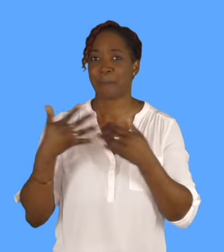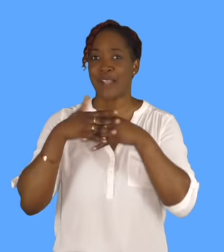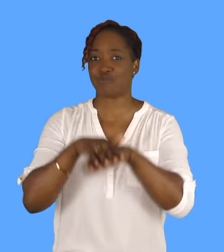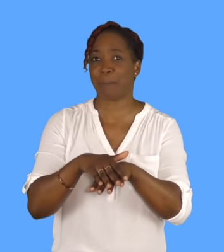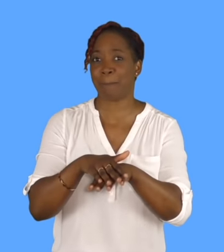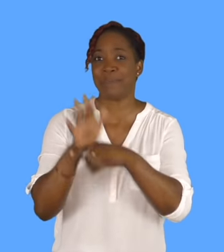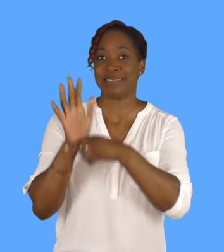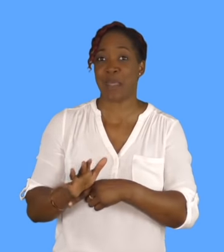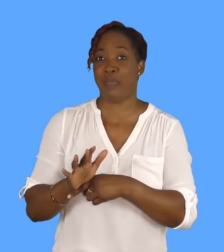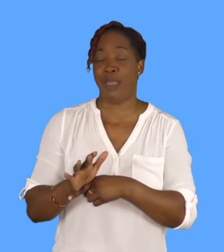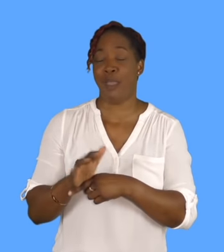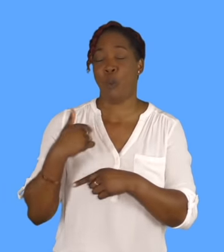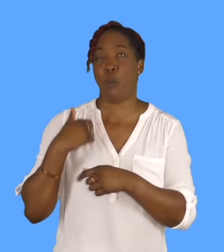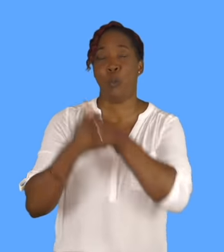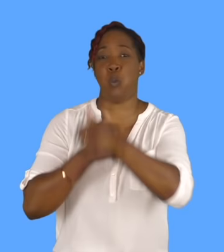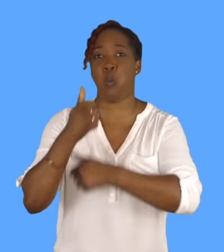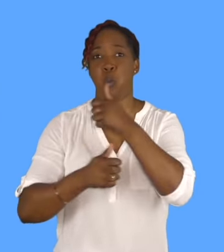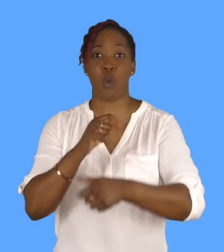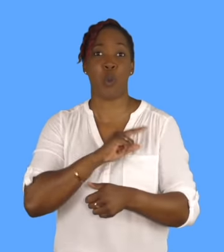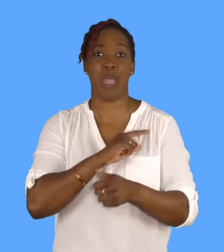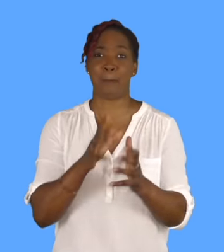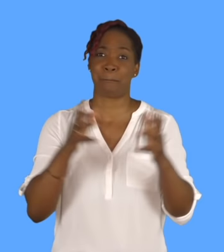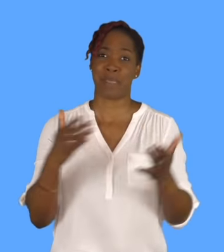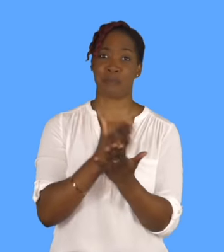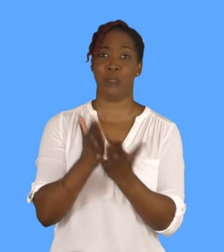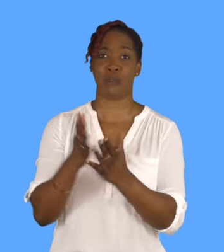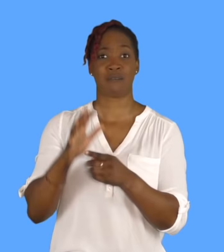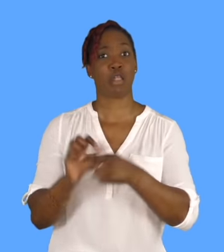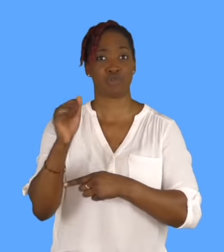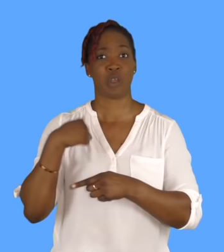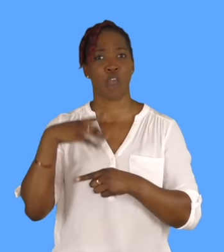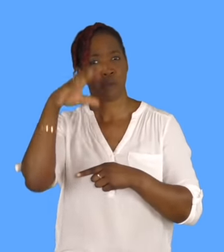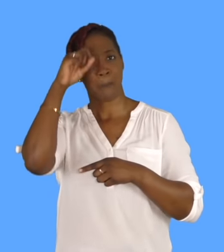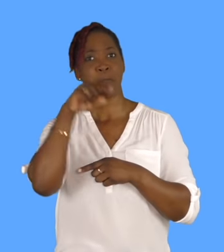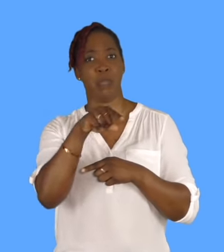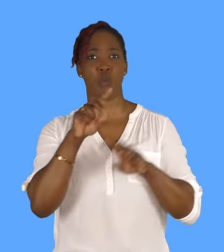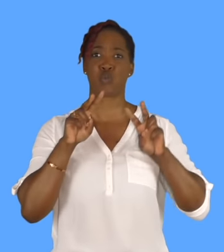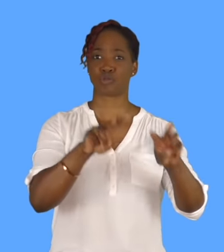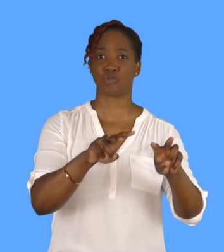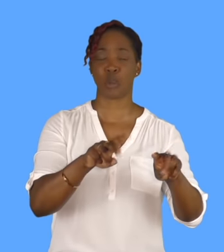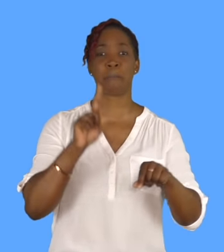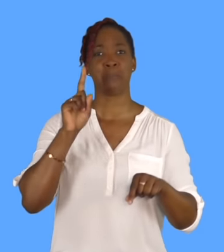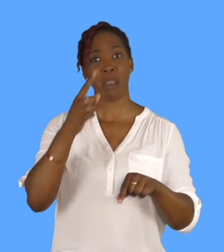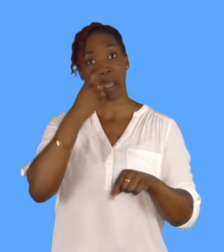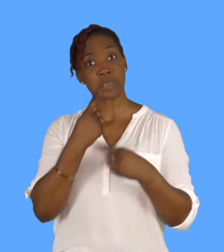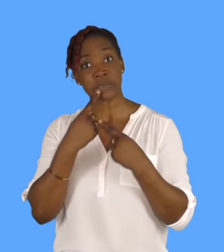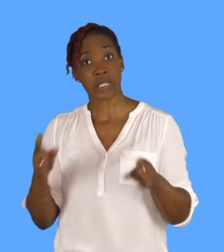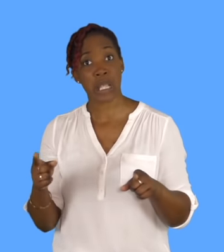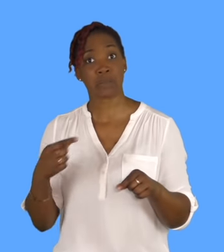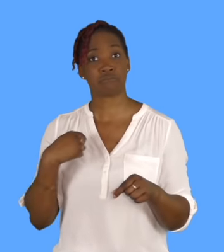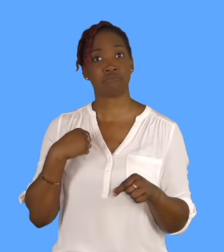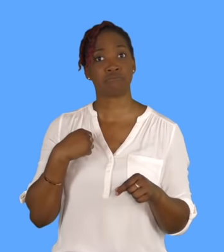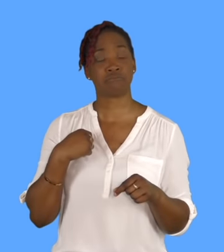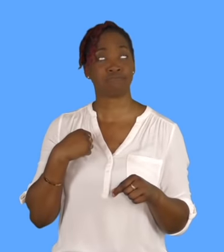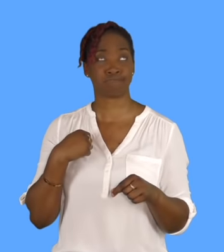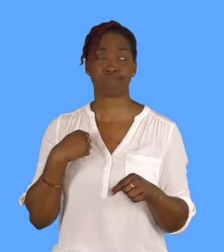the culture. But I do remember watching them. But if I may take the liberty to say that actually, I, one of